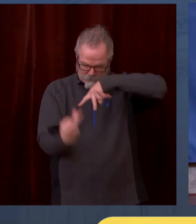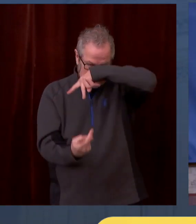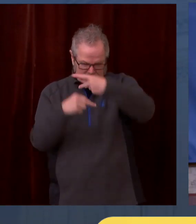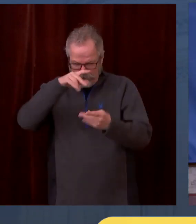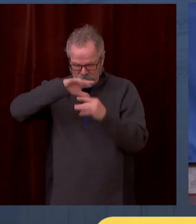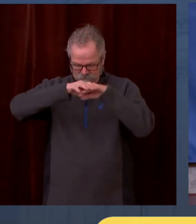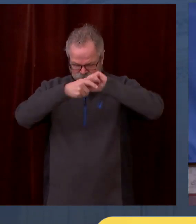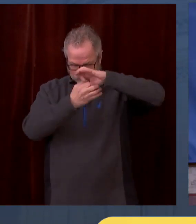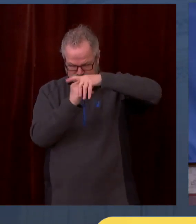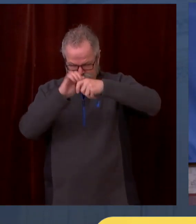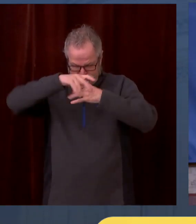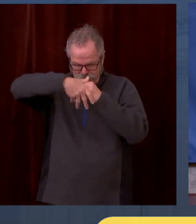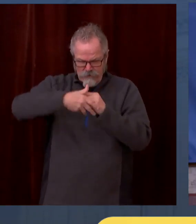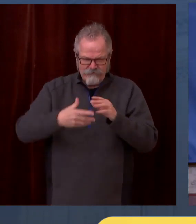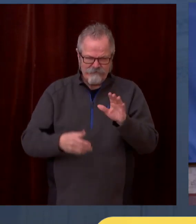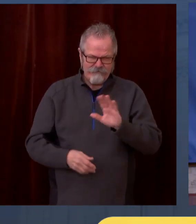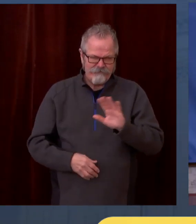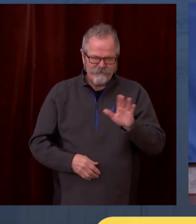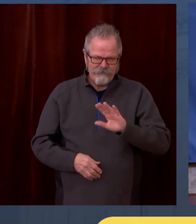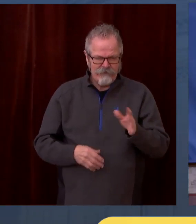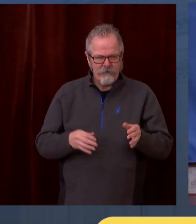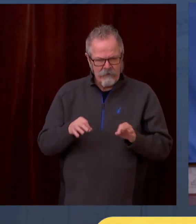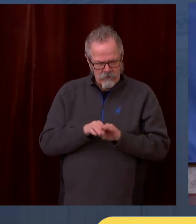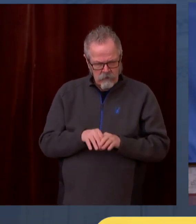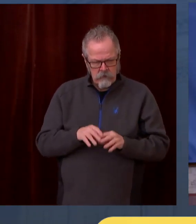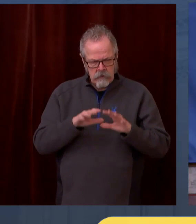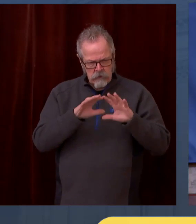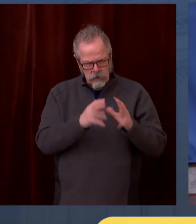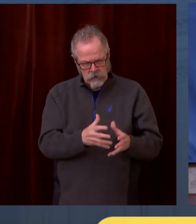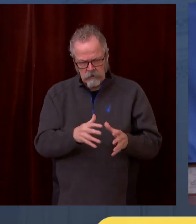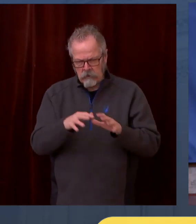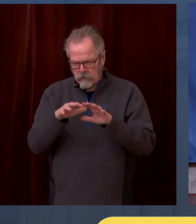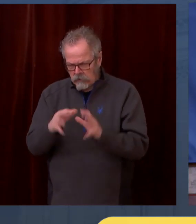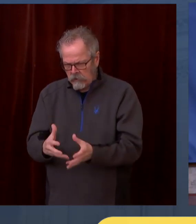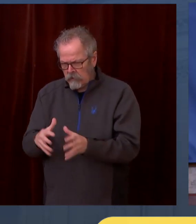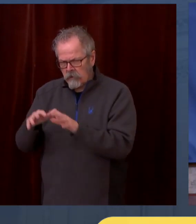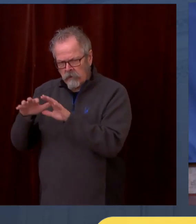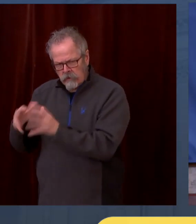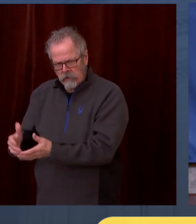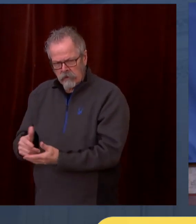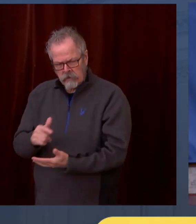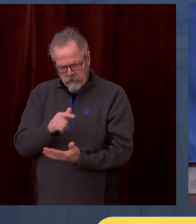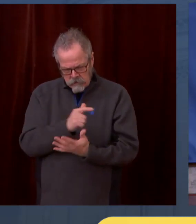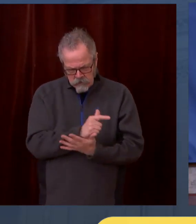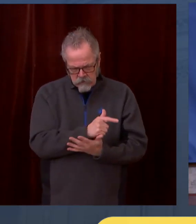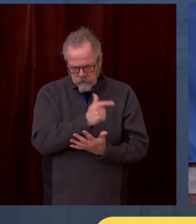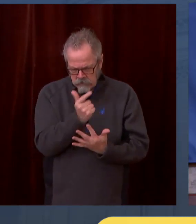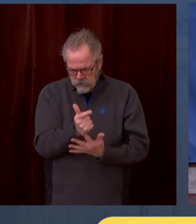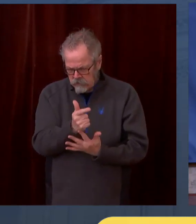All right. Up next, we'll go to Essex Porter with Pyro 7. Go ahead, Essex.